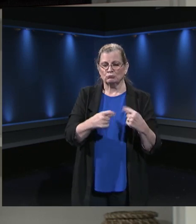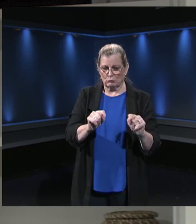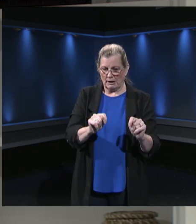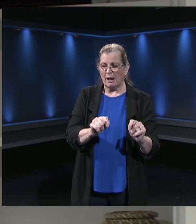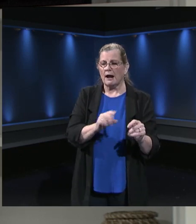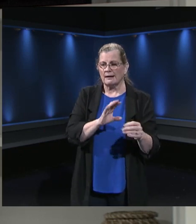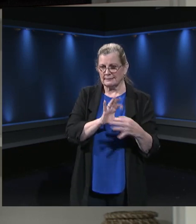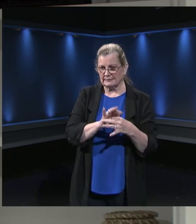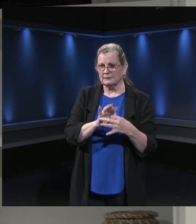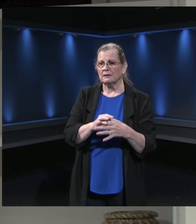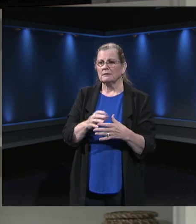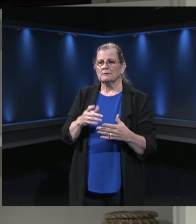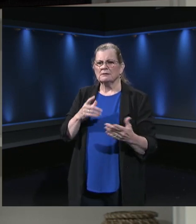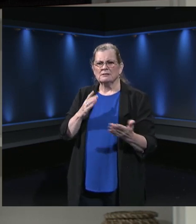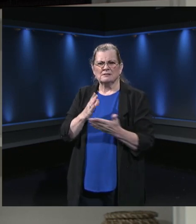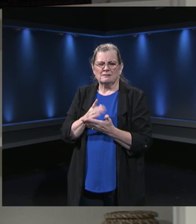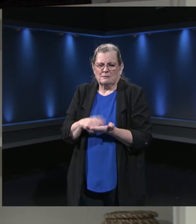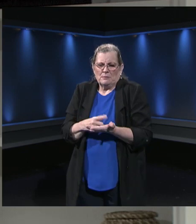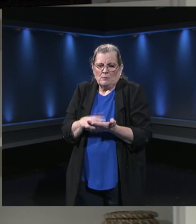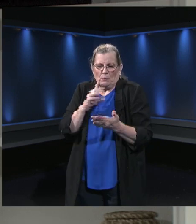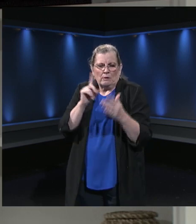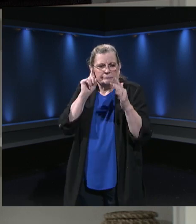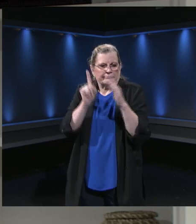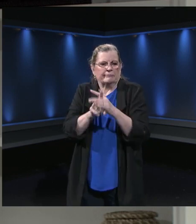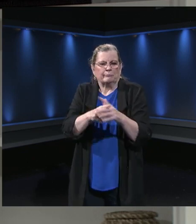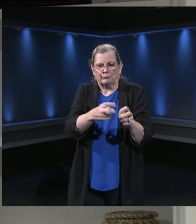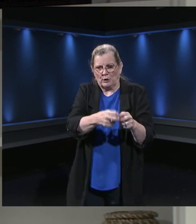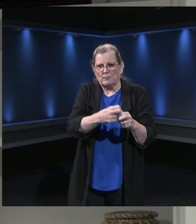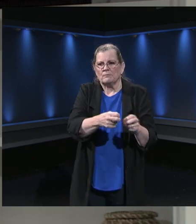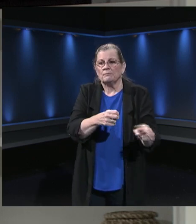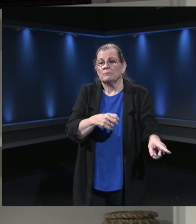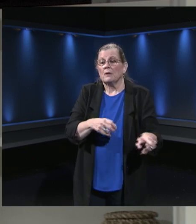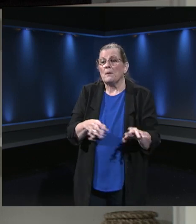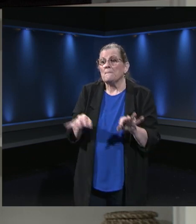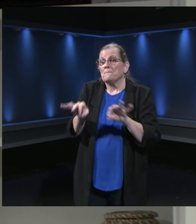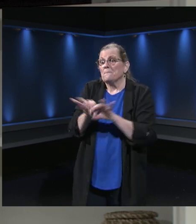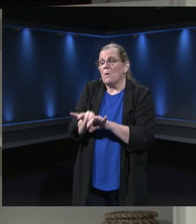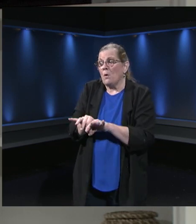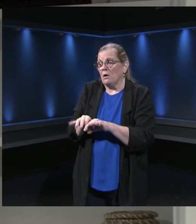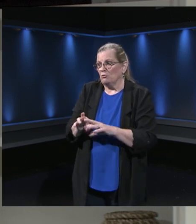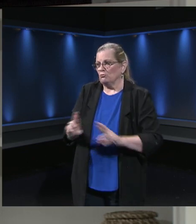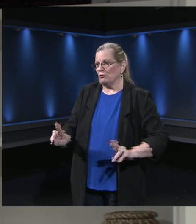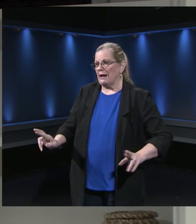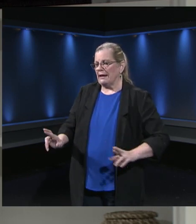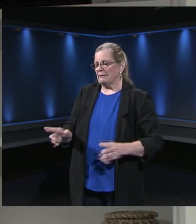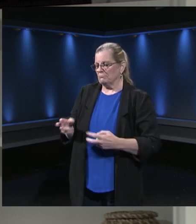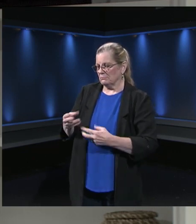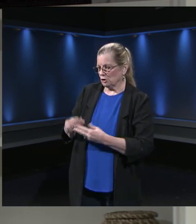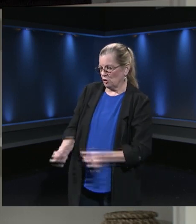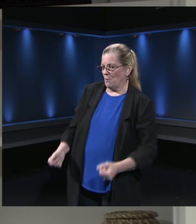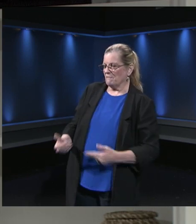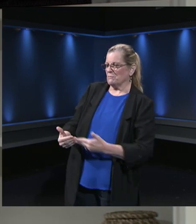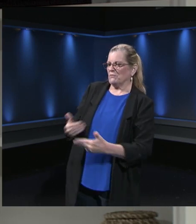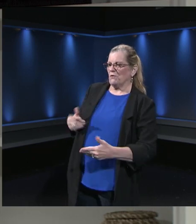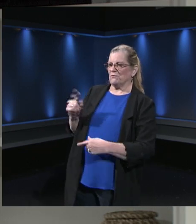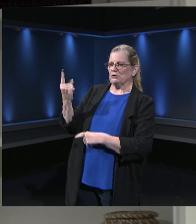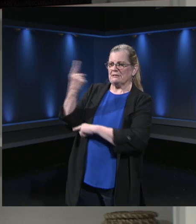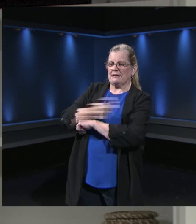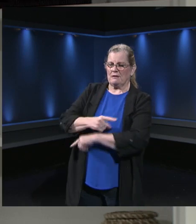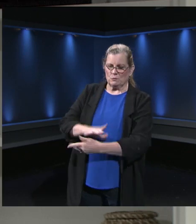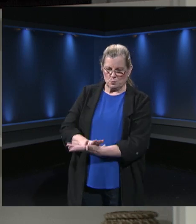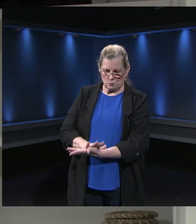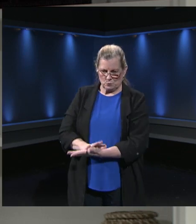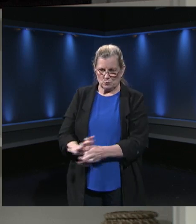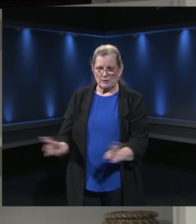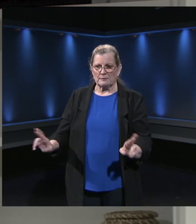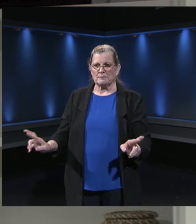there's going to be issues. There were. But we get them resolved. There could be some issues next week. We'll get them resolved. We've put in place the